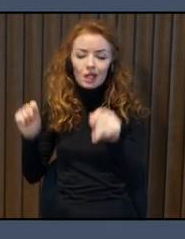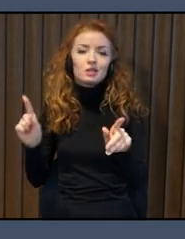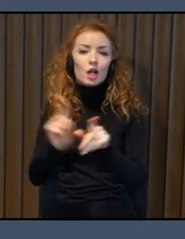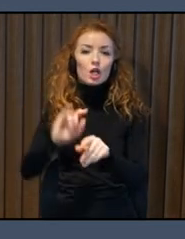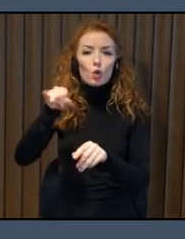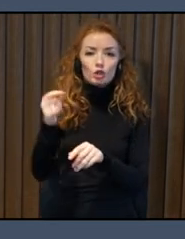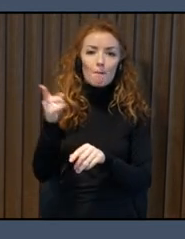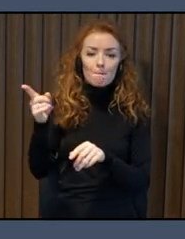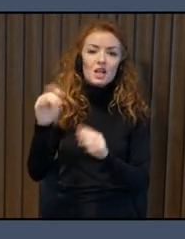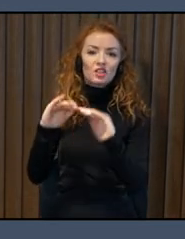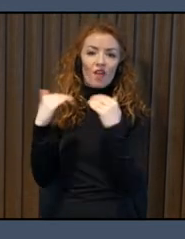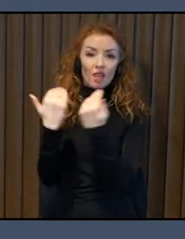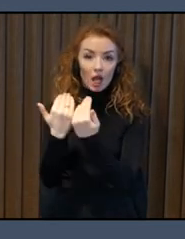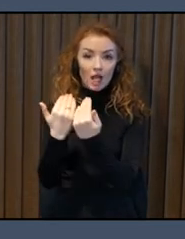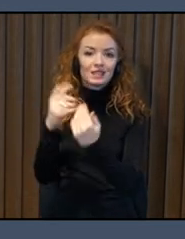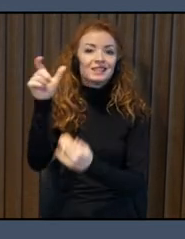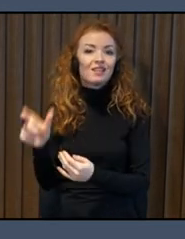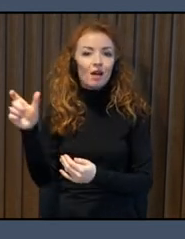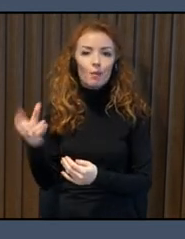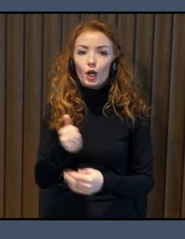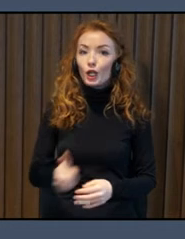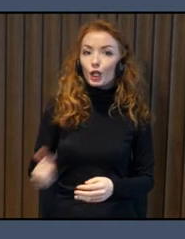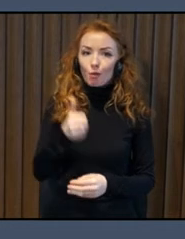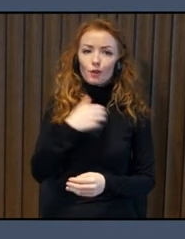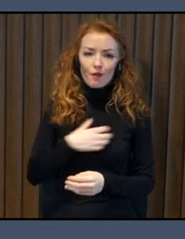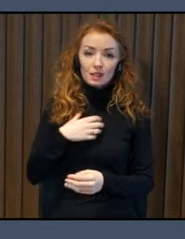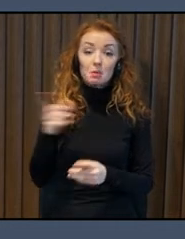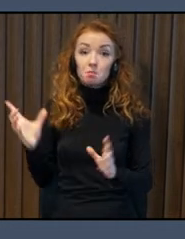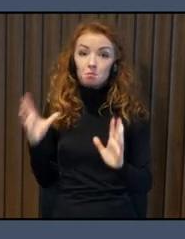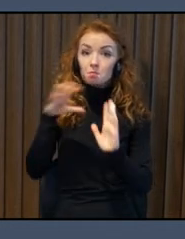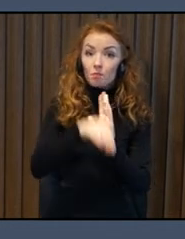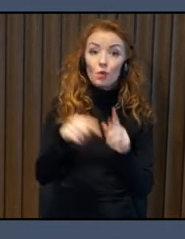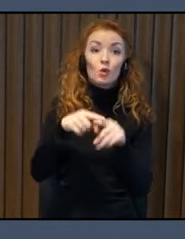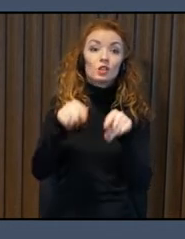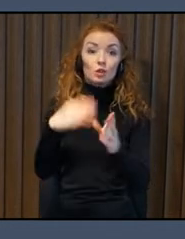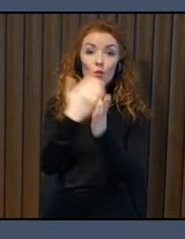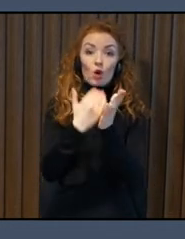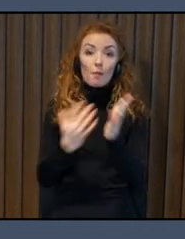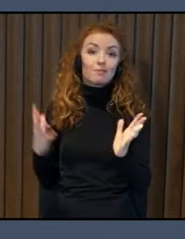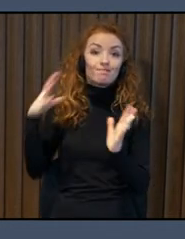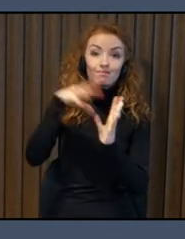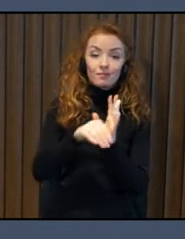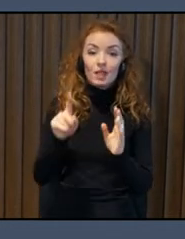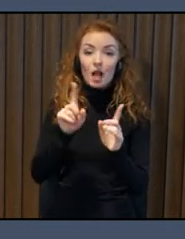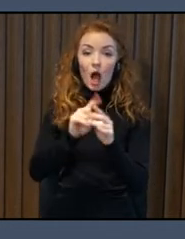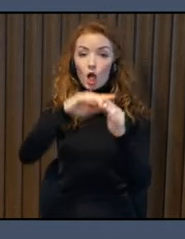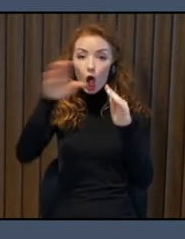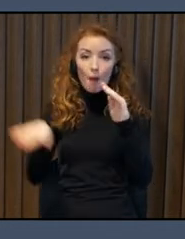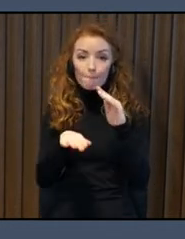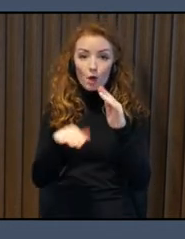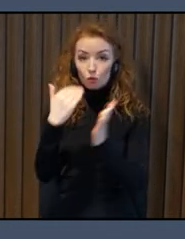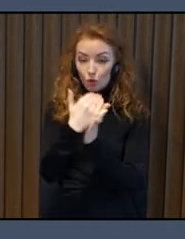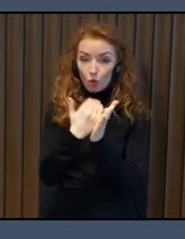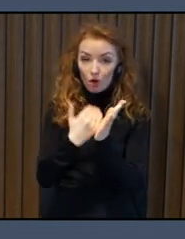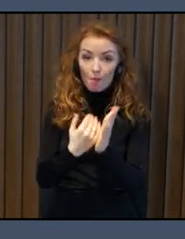involved. And to this main program, we have several sub programs as well, where one is called the accessible city.